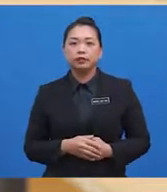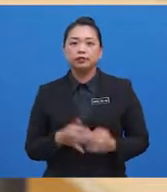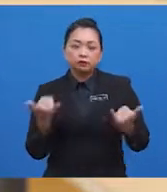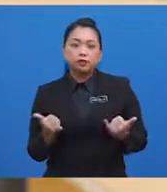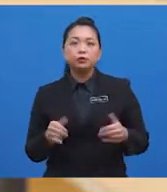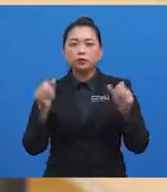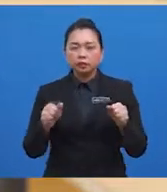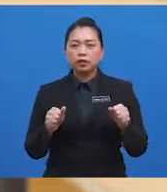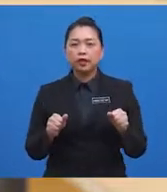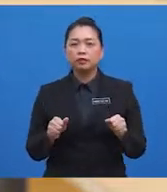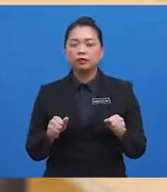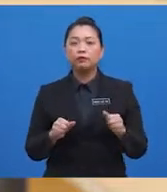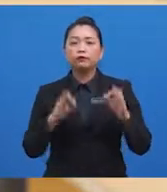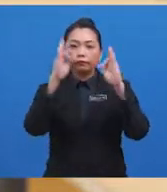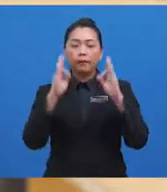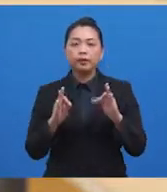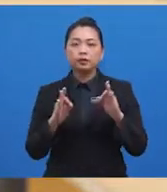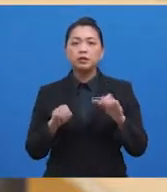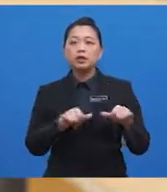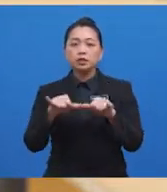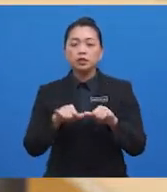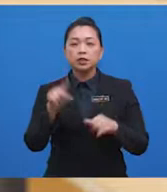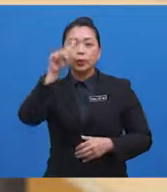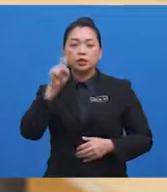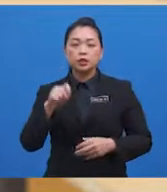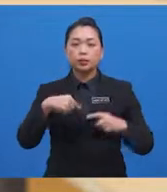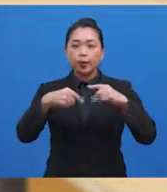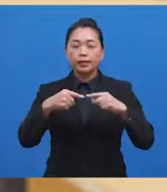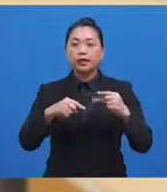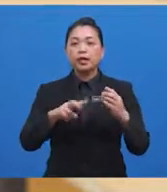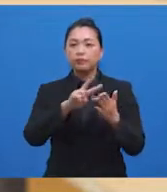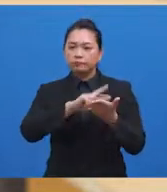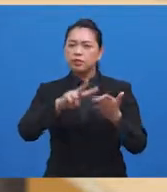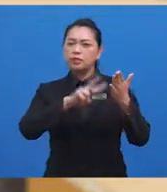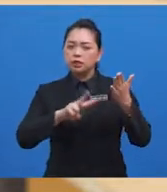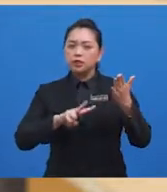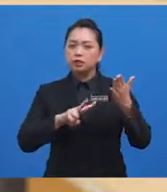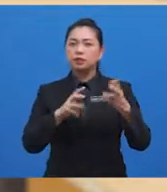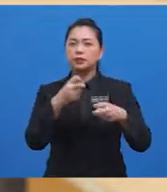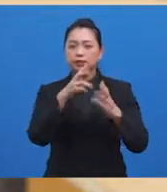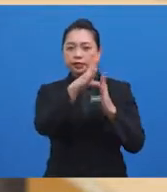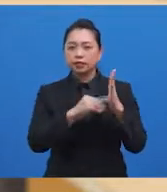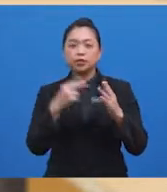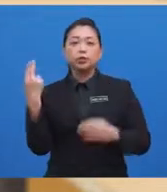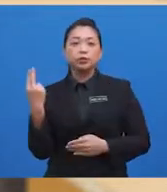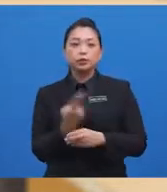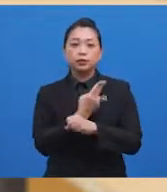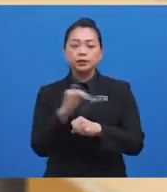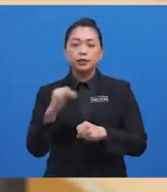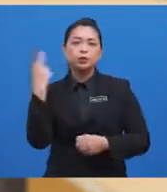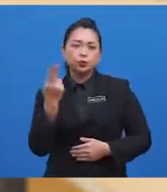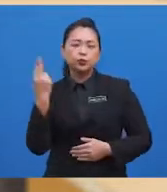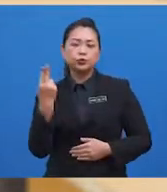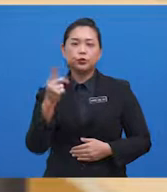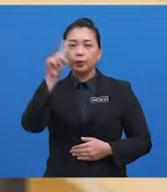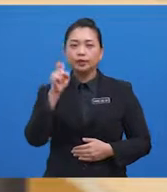you could even formulate standard questions when reading a difficult text, using the usual questions, which begin